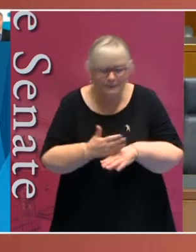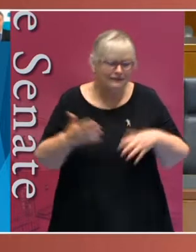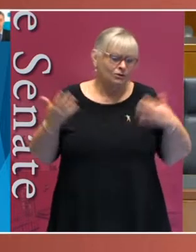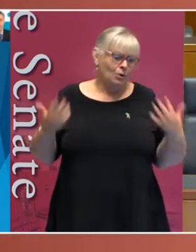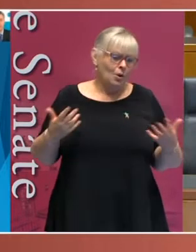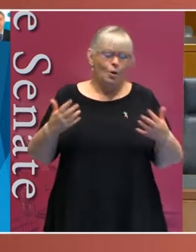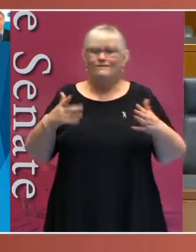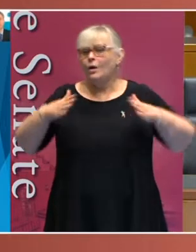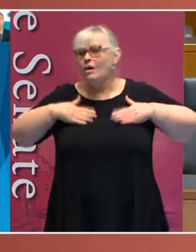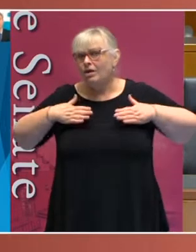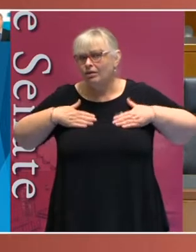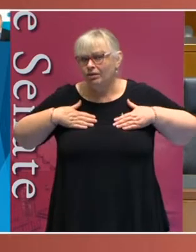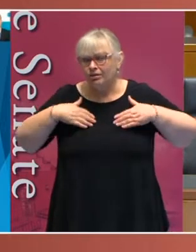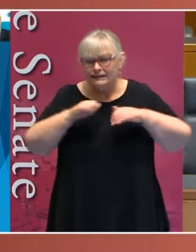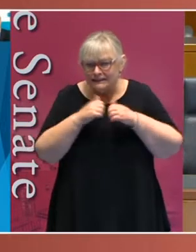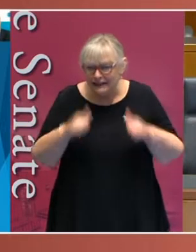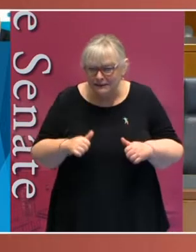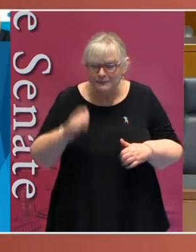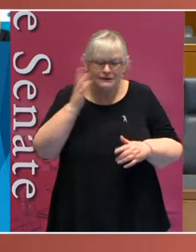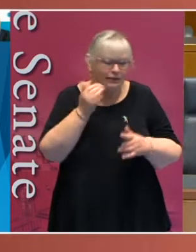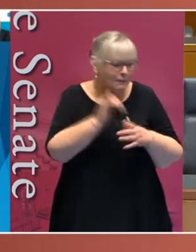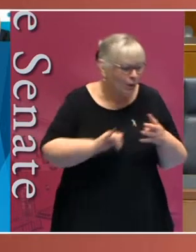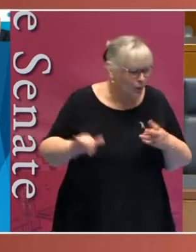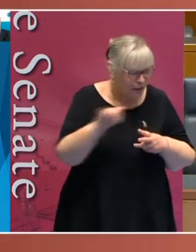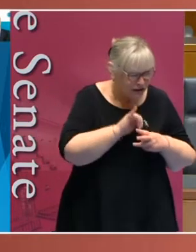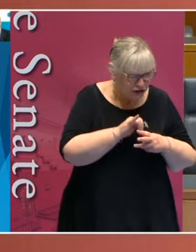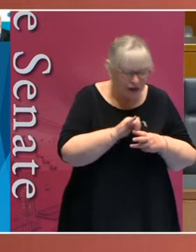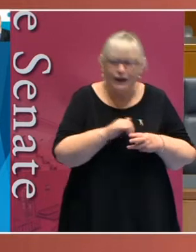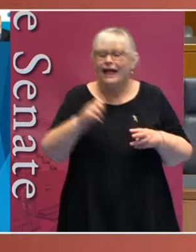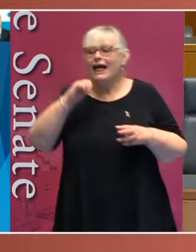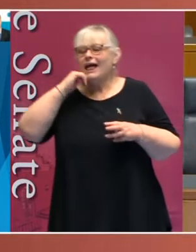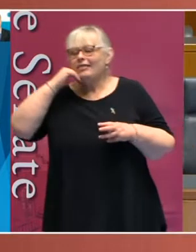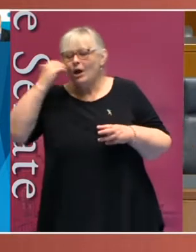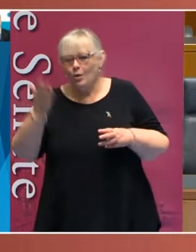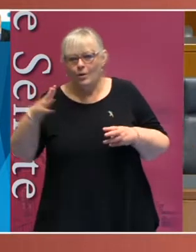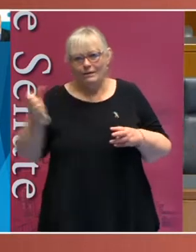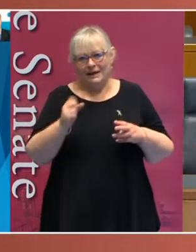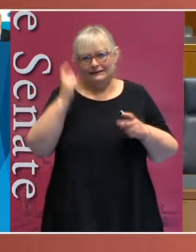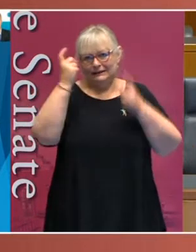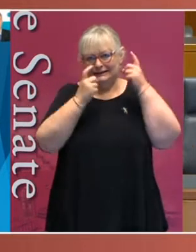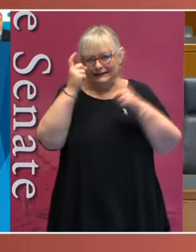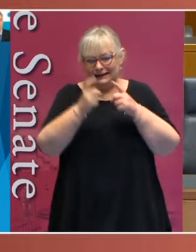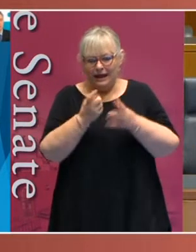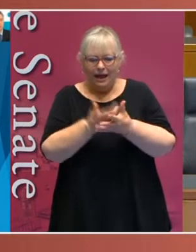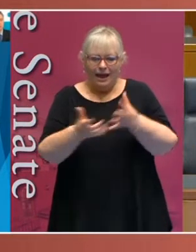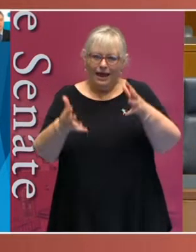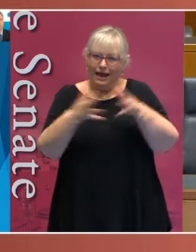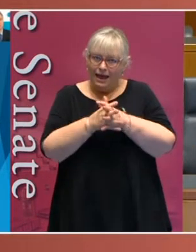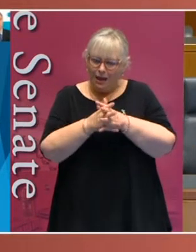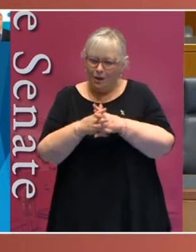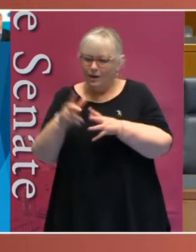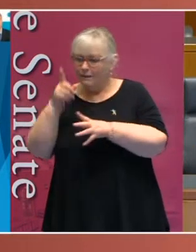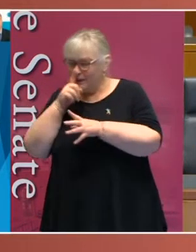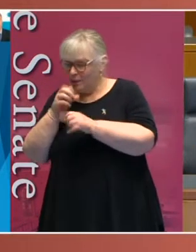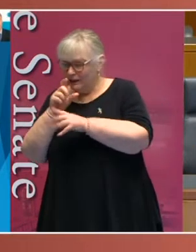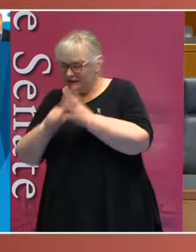it be for the health system, one of the issues it needs to consider is how people with disability